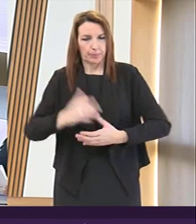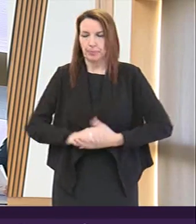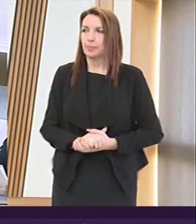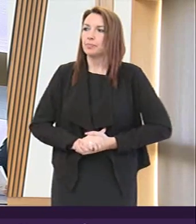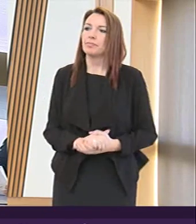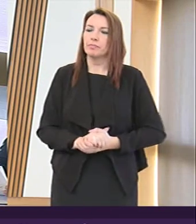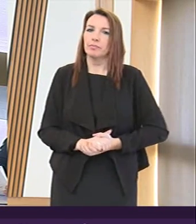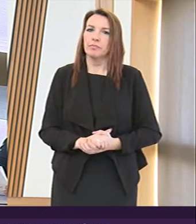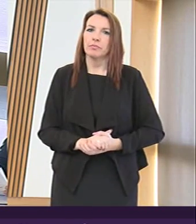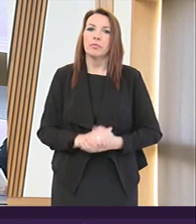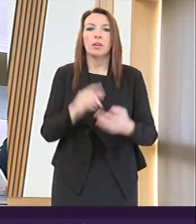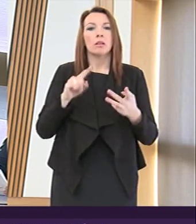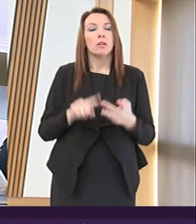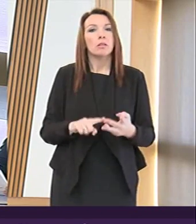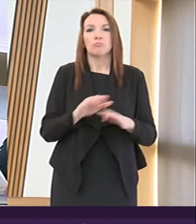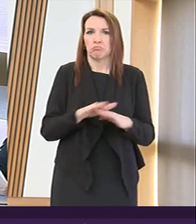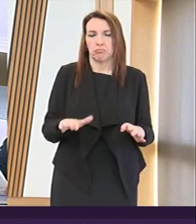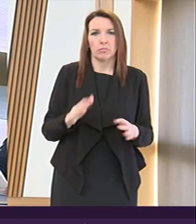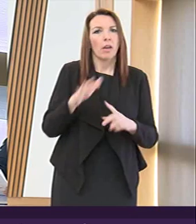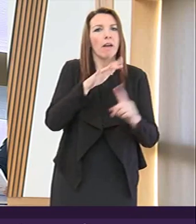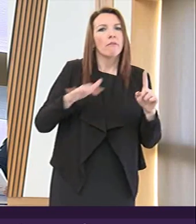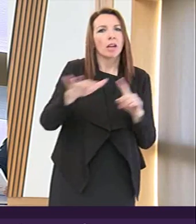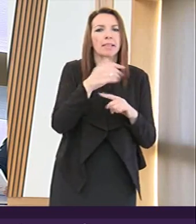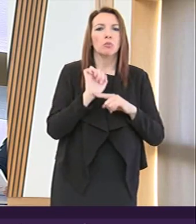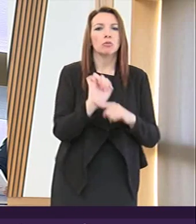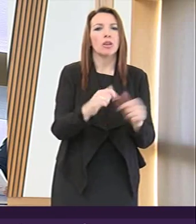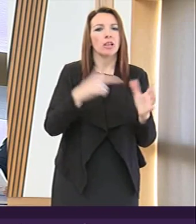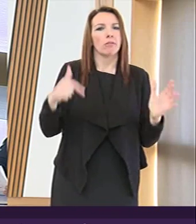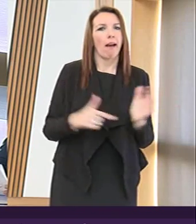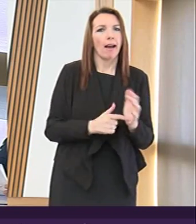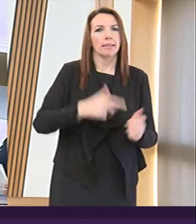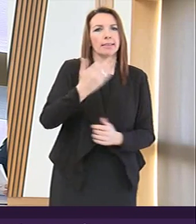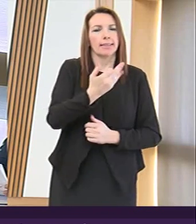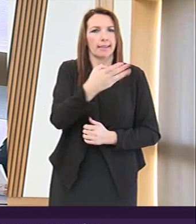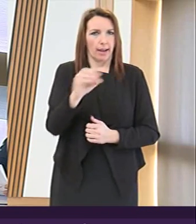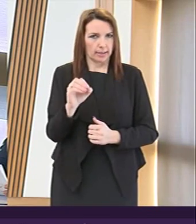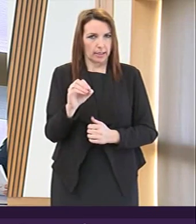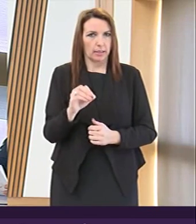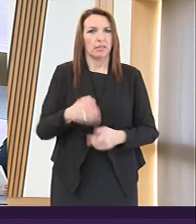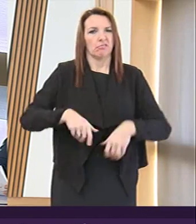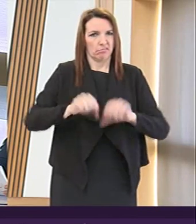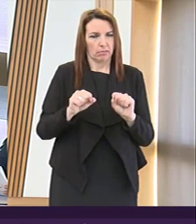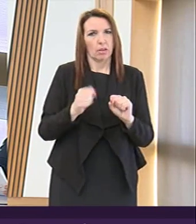nor on the Environmental Protection Act Nor